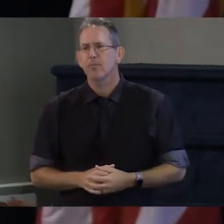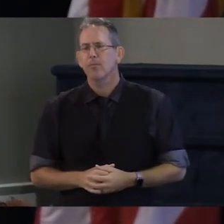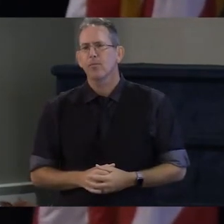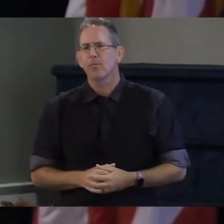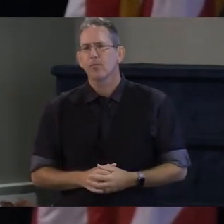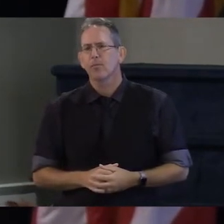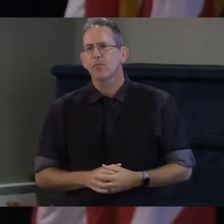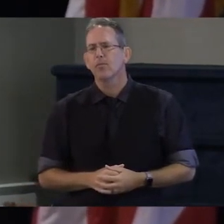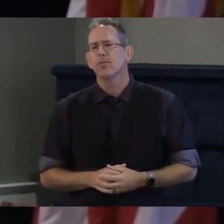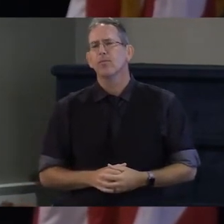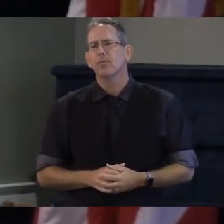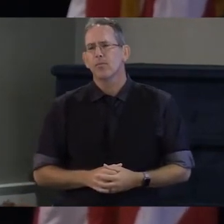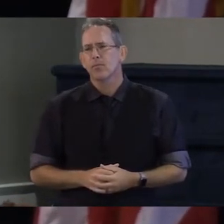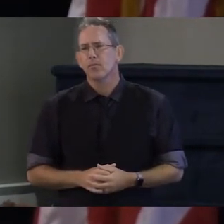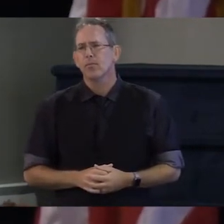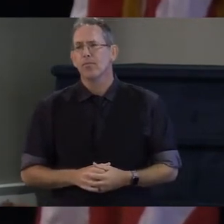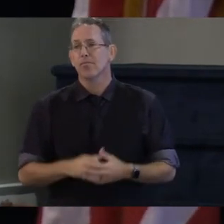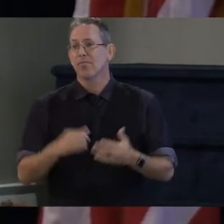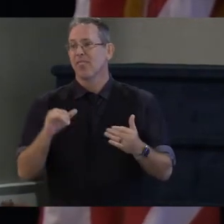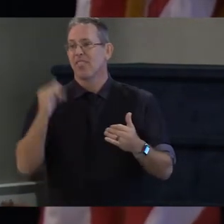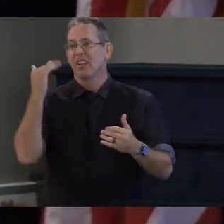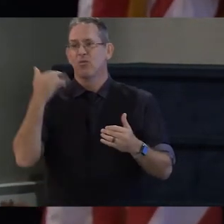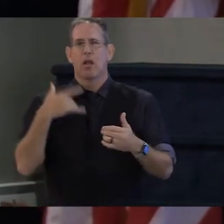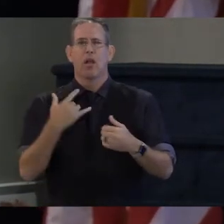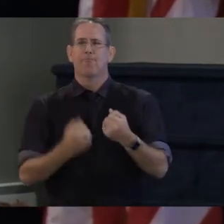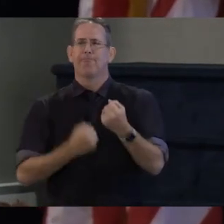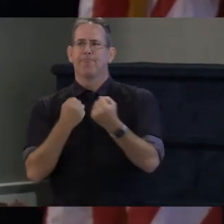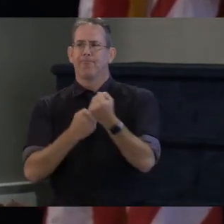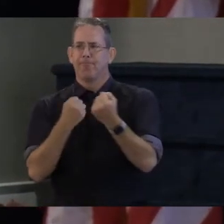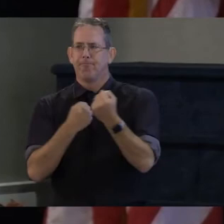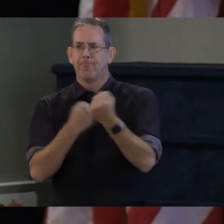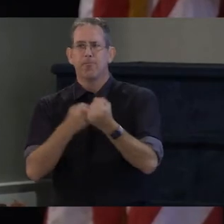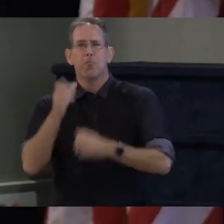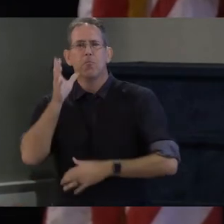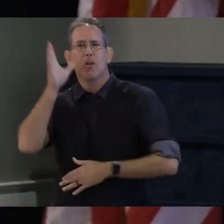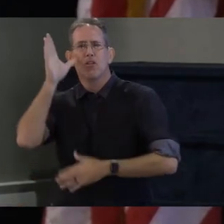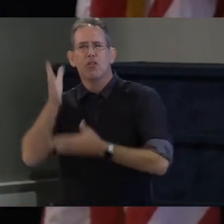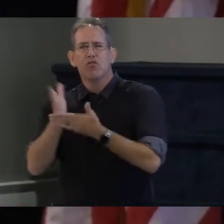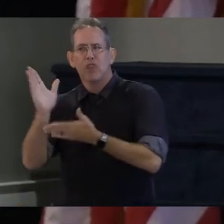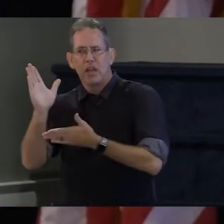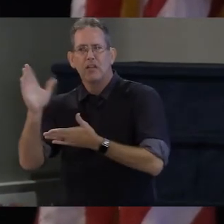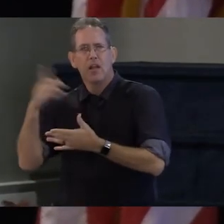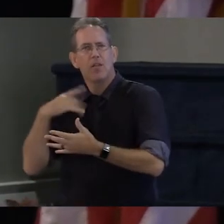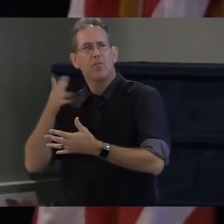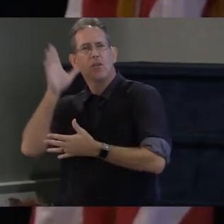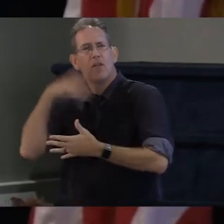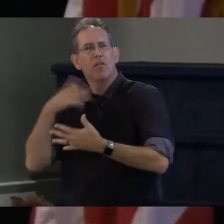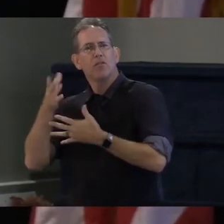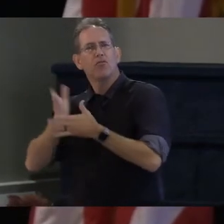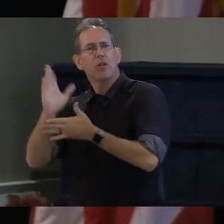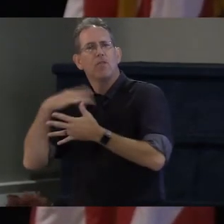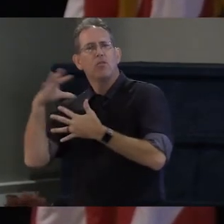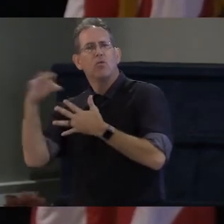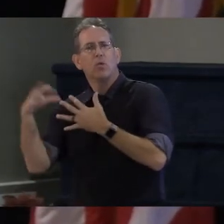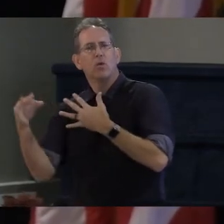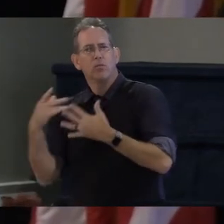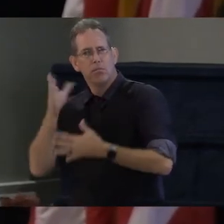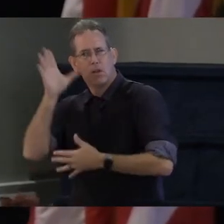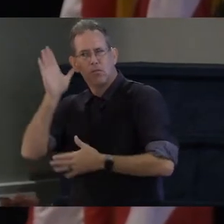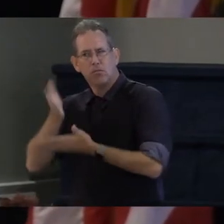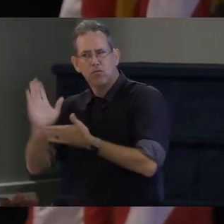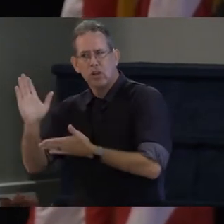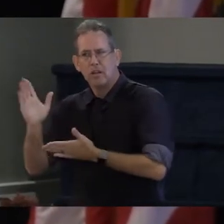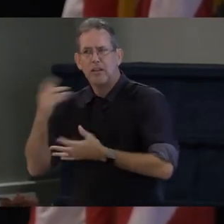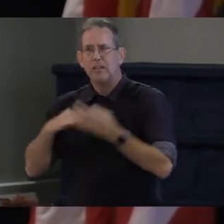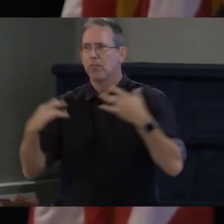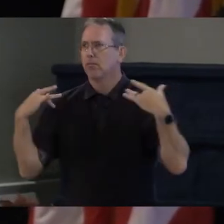parental rights in school choice rather than having everyone go to a public school that